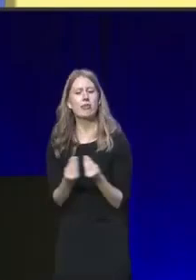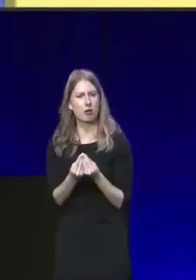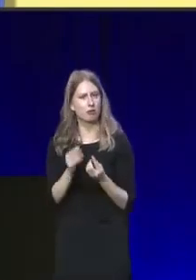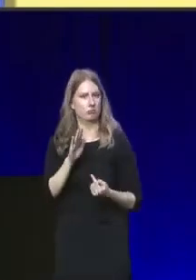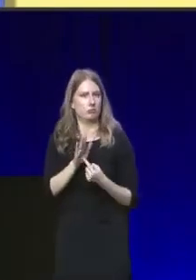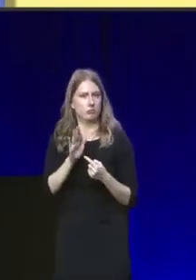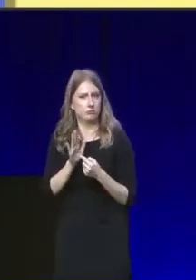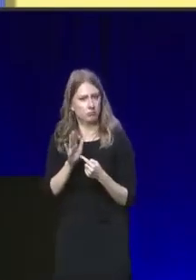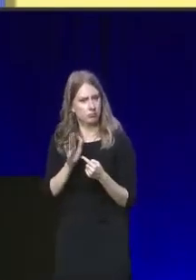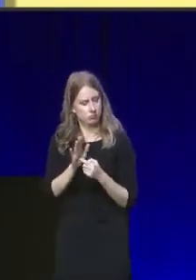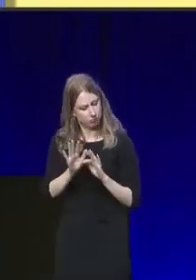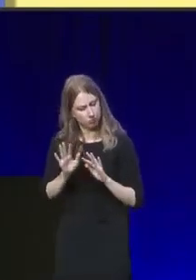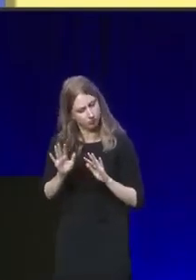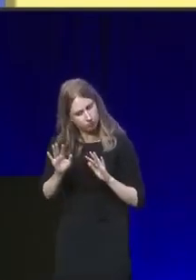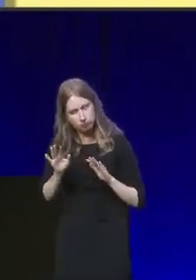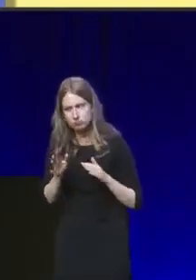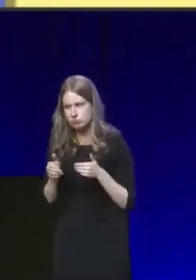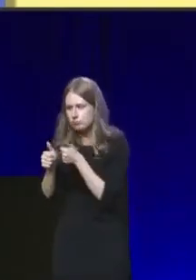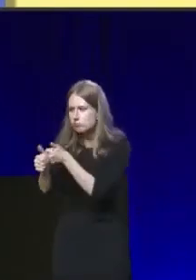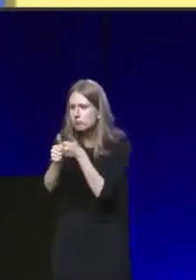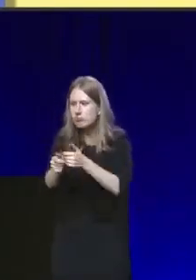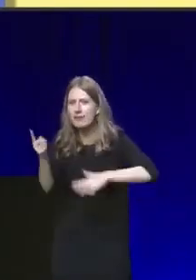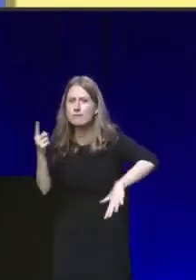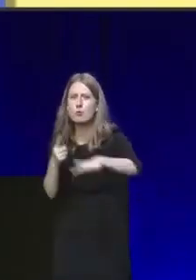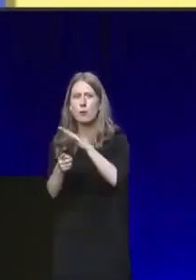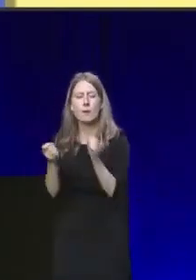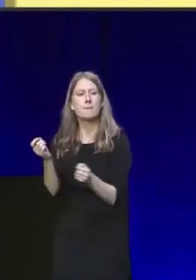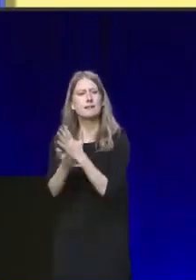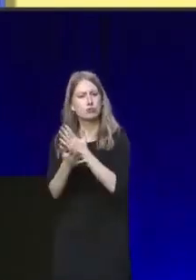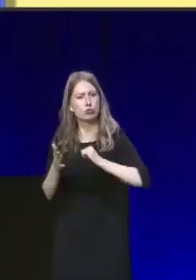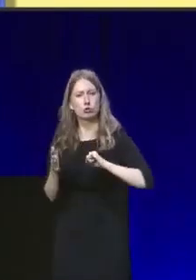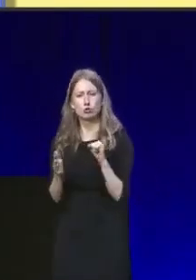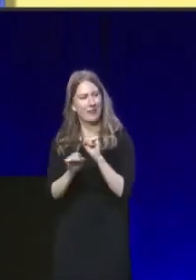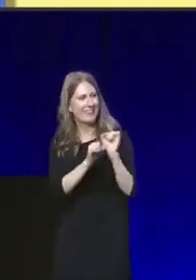to serve everyone who chooses to make Scotland their home.